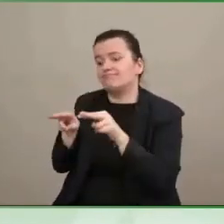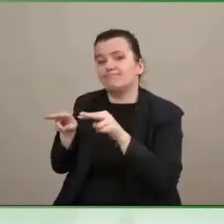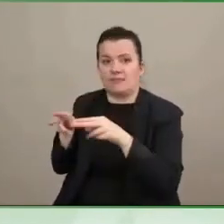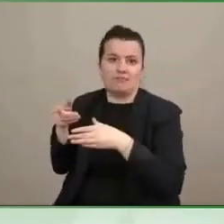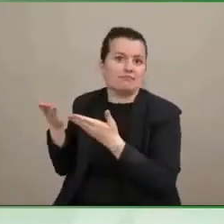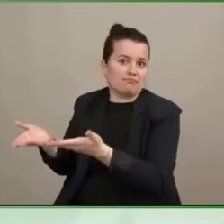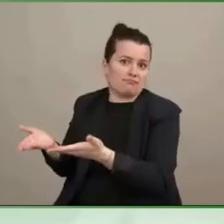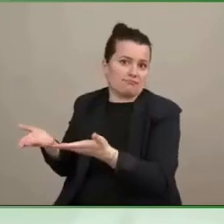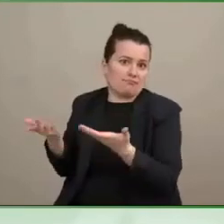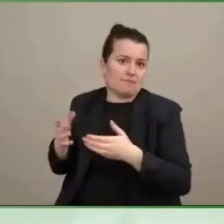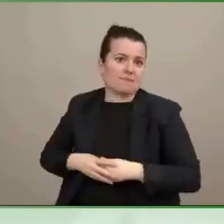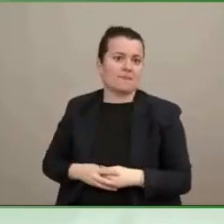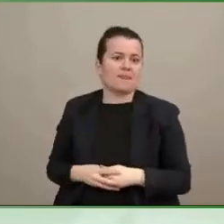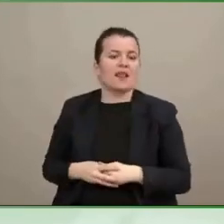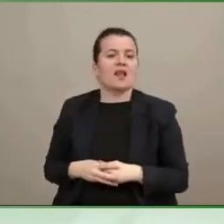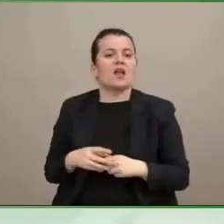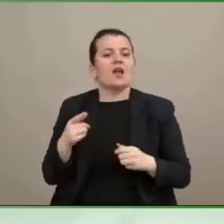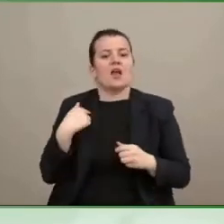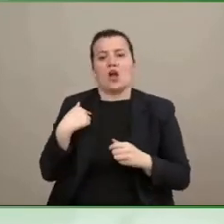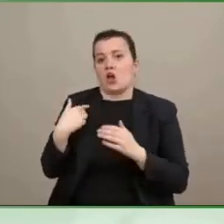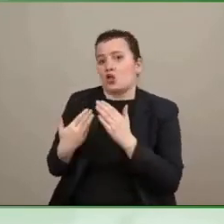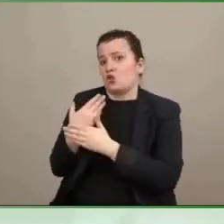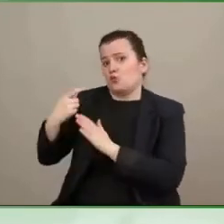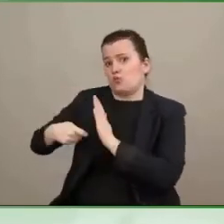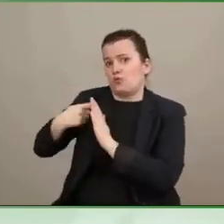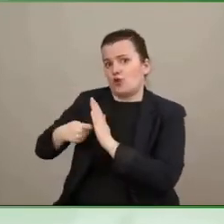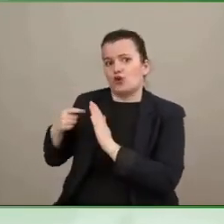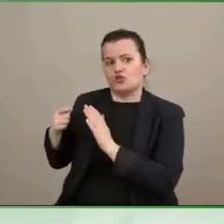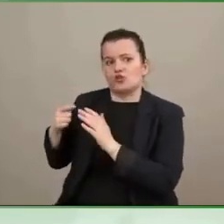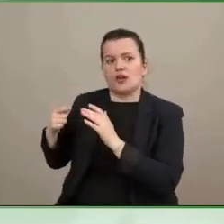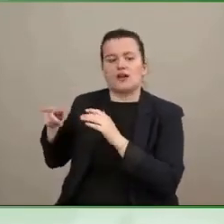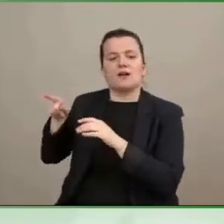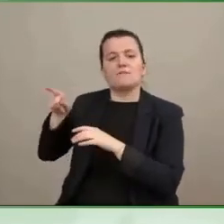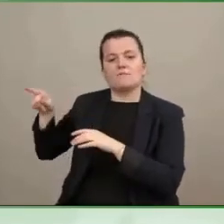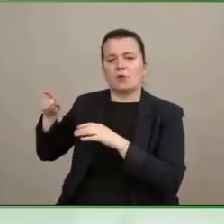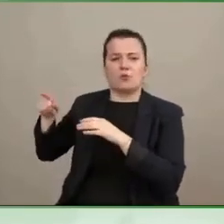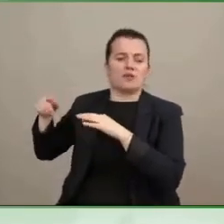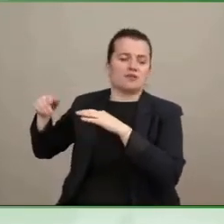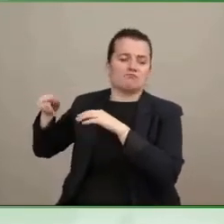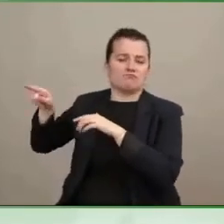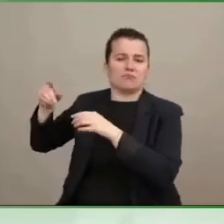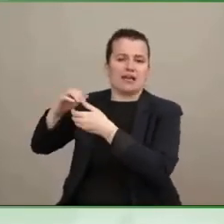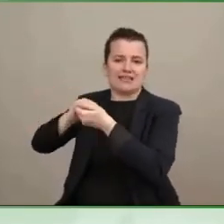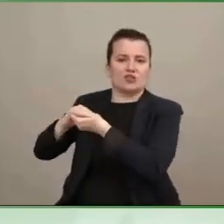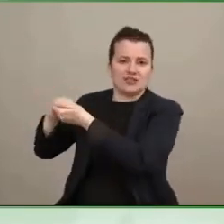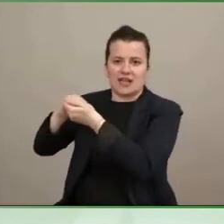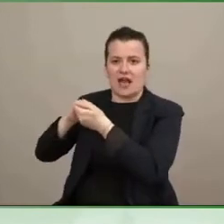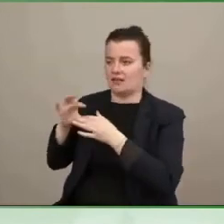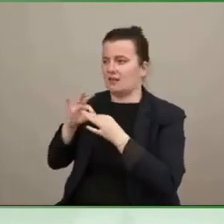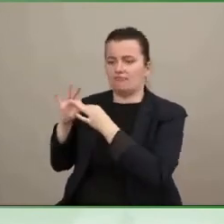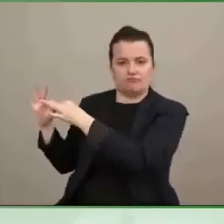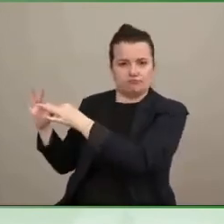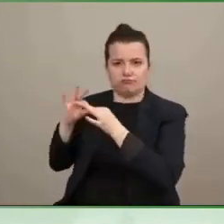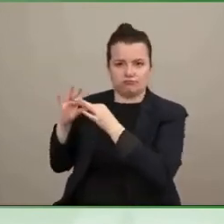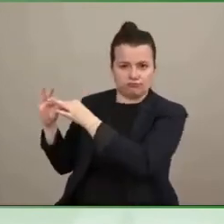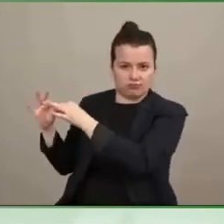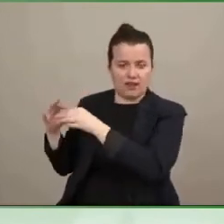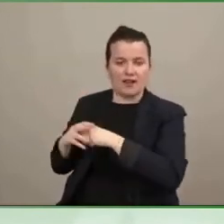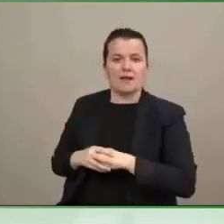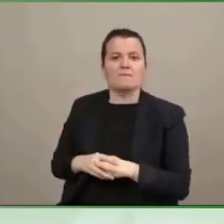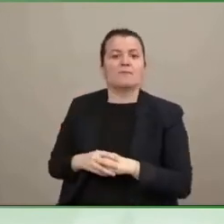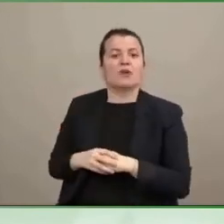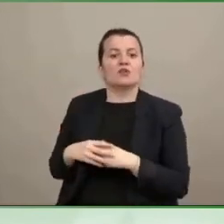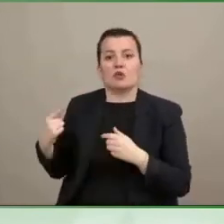Society of Human Resource Managers called SHRM, the international organization that works with human resource managers on hiring.